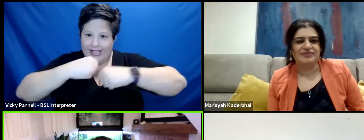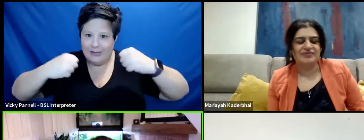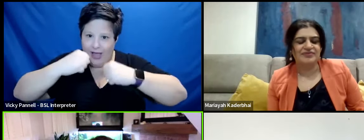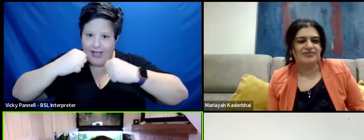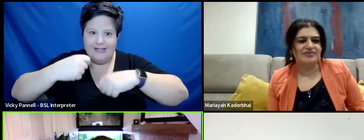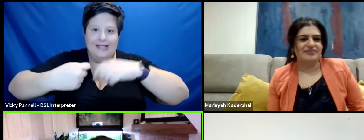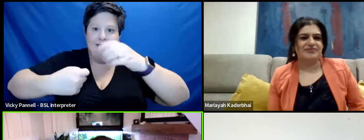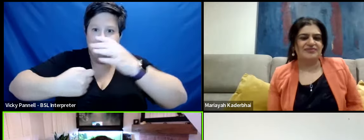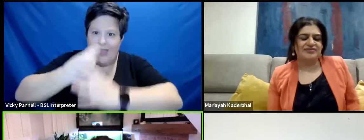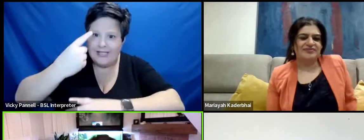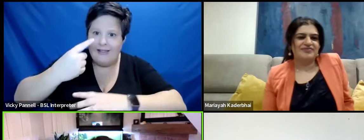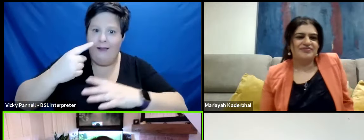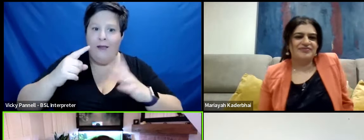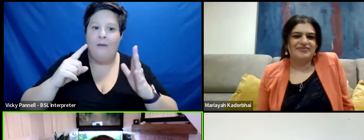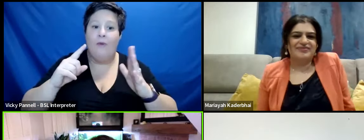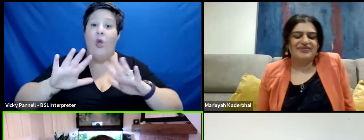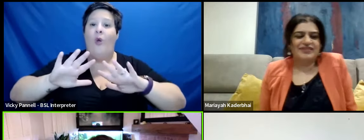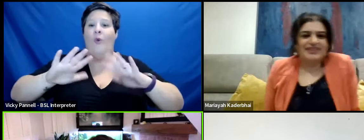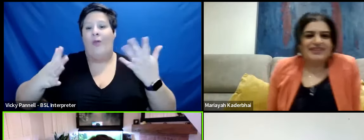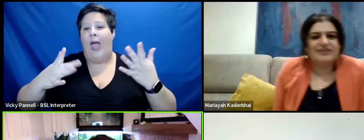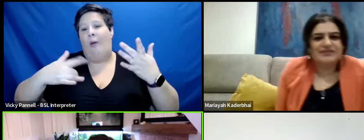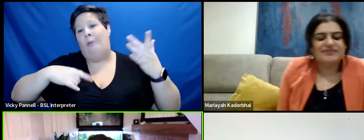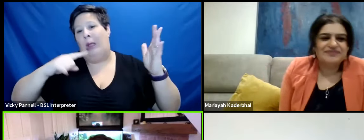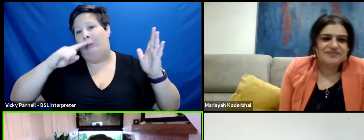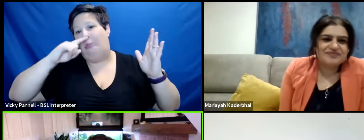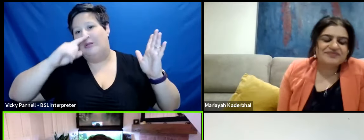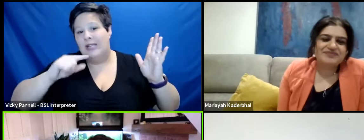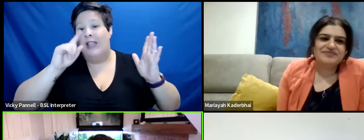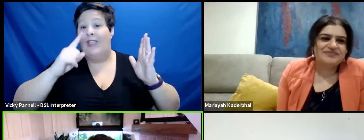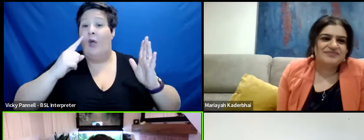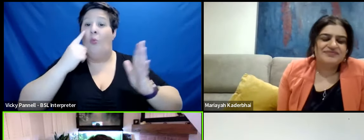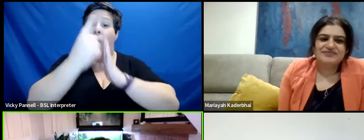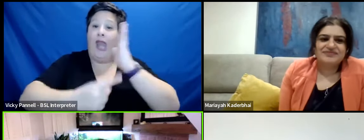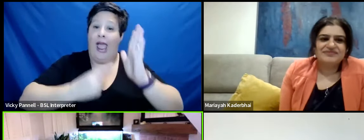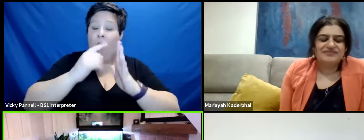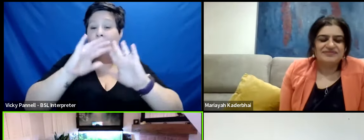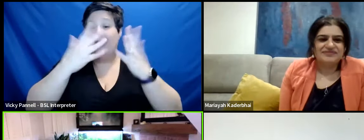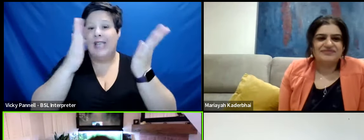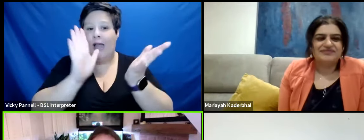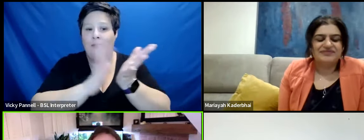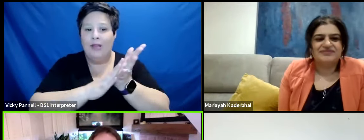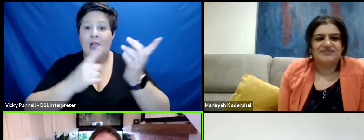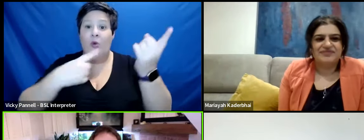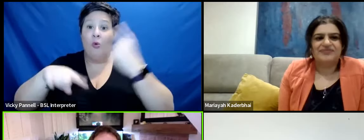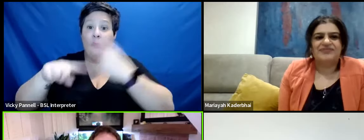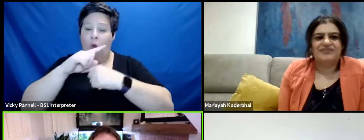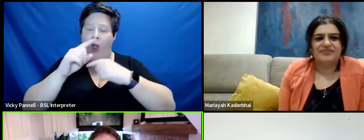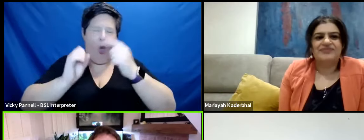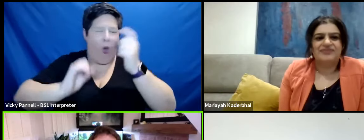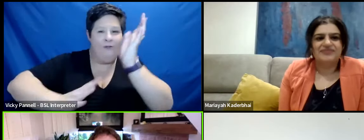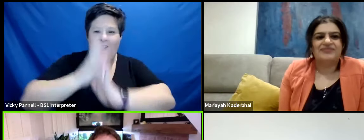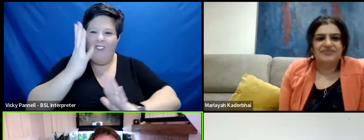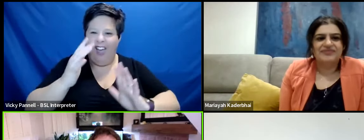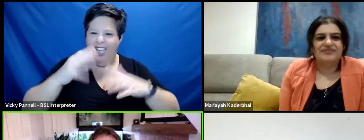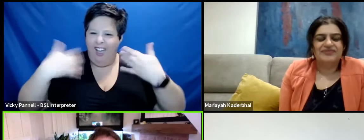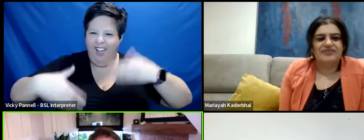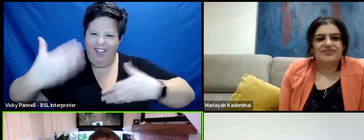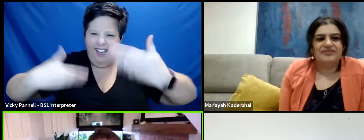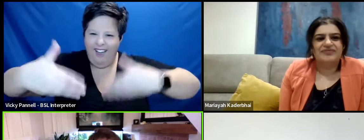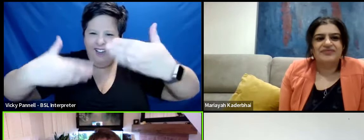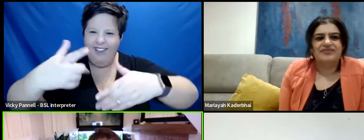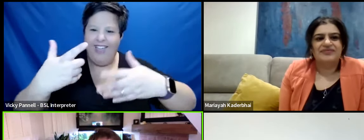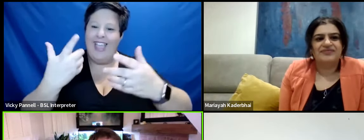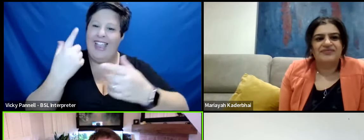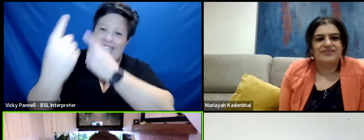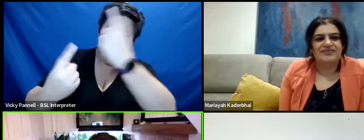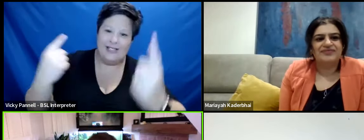time. Without sounding pretentious, that hour and 10 minutes or whatever, we were all on fire for that hour and 10 minutes, every